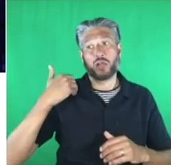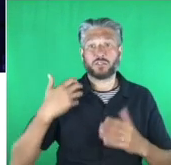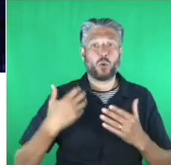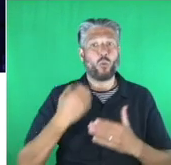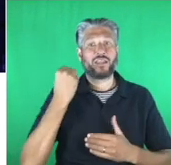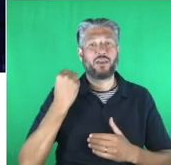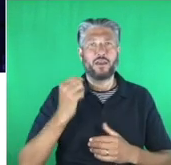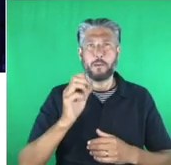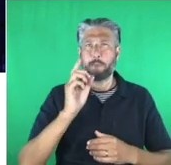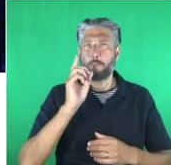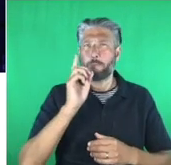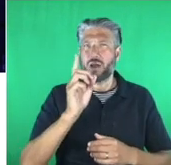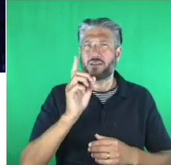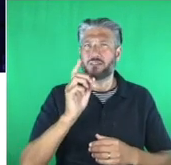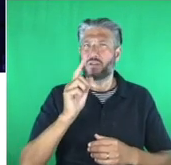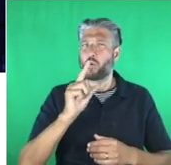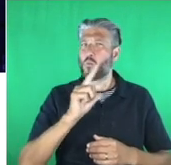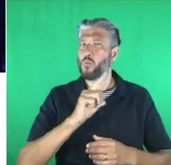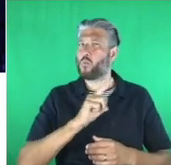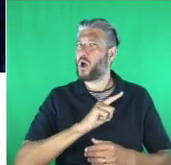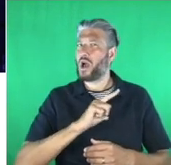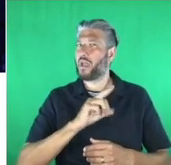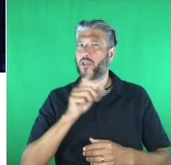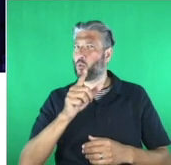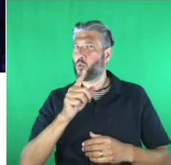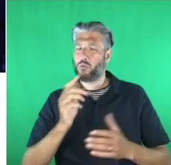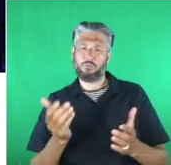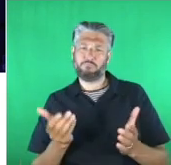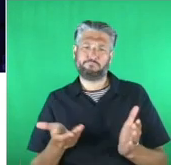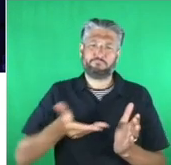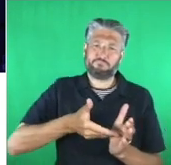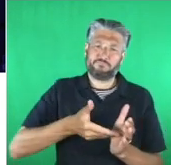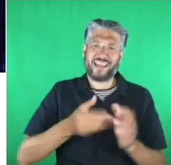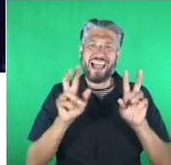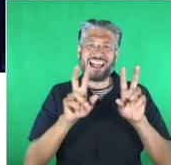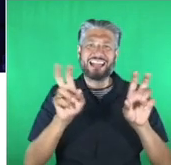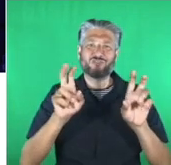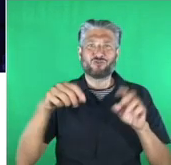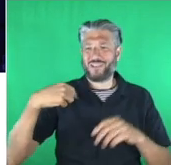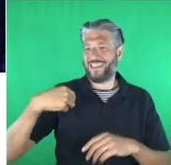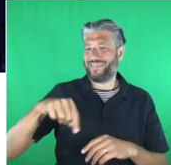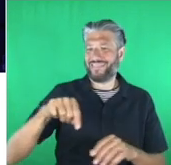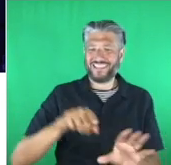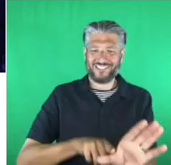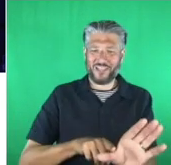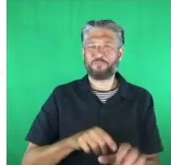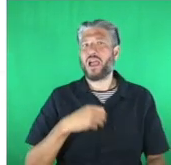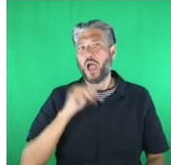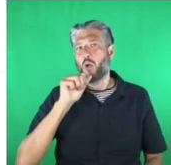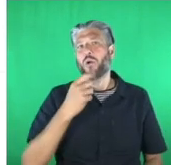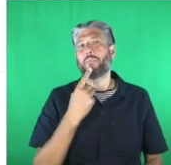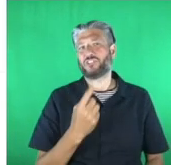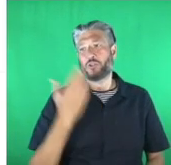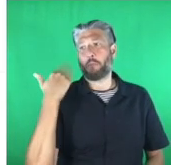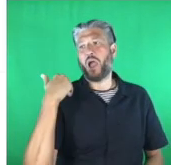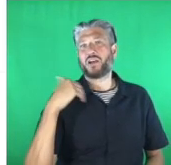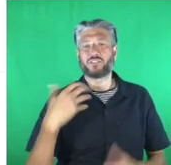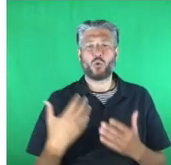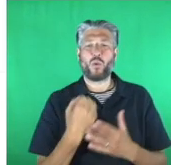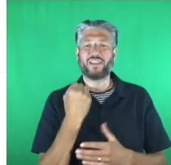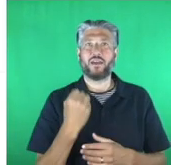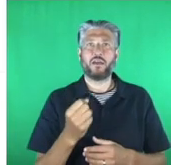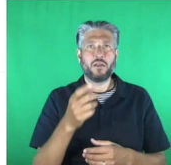is, there is, there is. And I'm going to mention two things which I know that you know about, which are past winners. First is the BBC micro bit. I don't know if you remember,